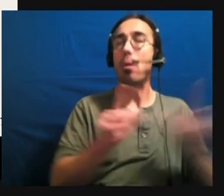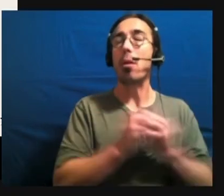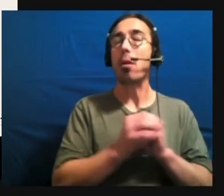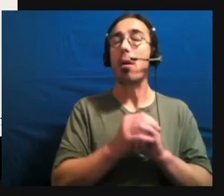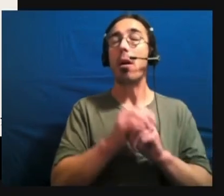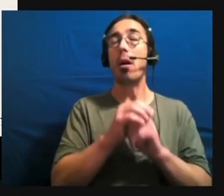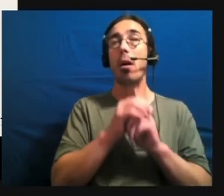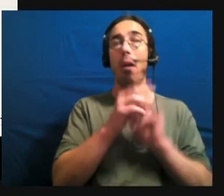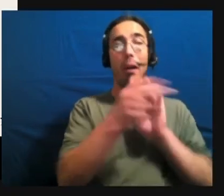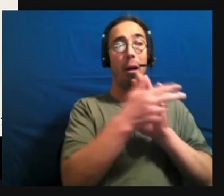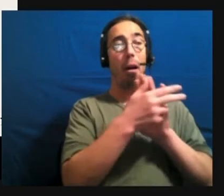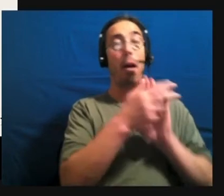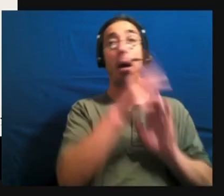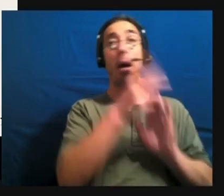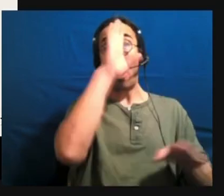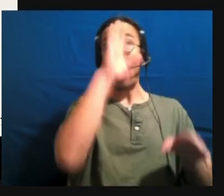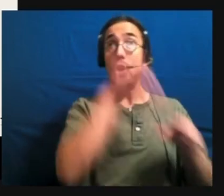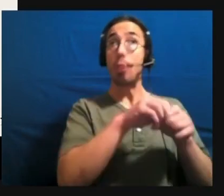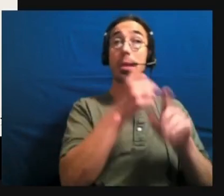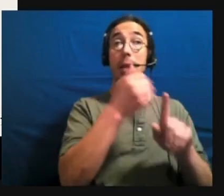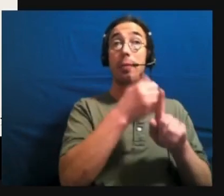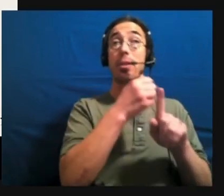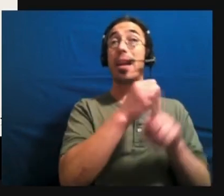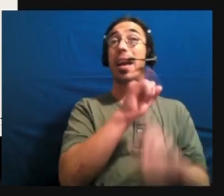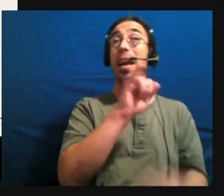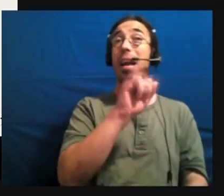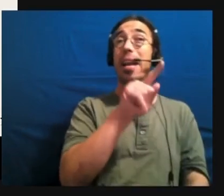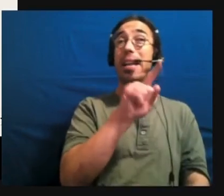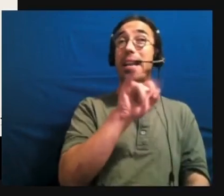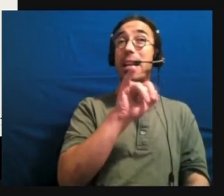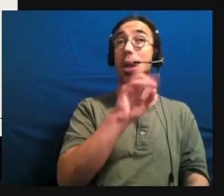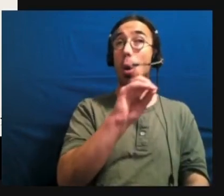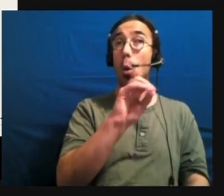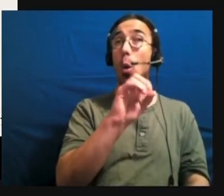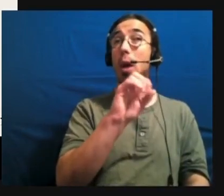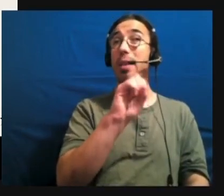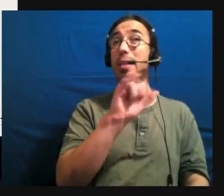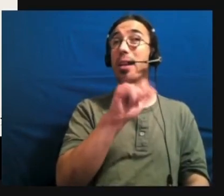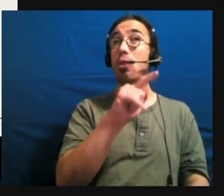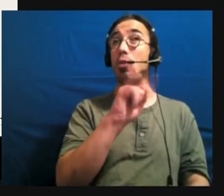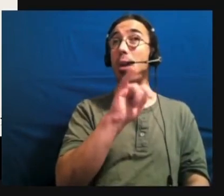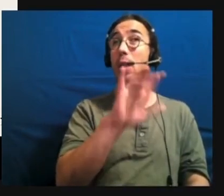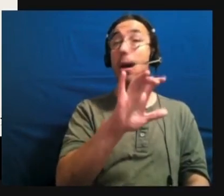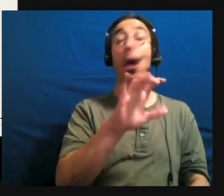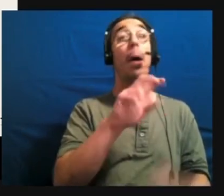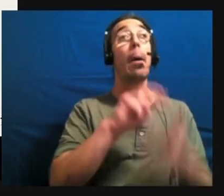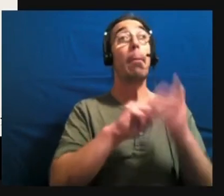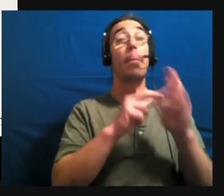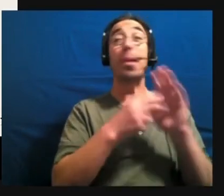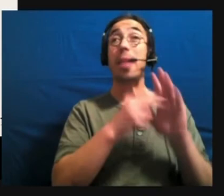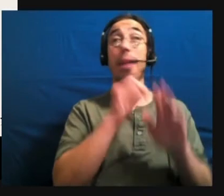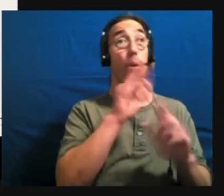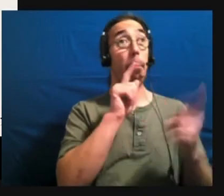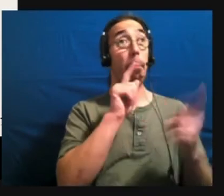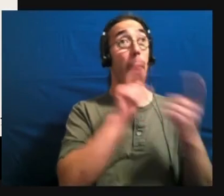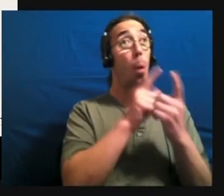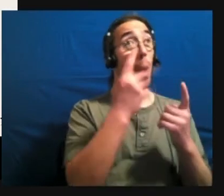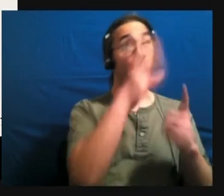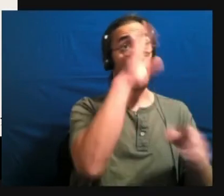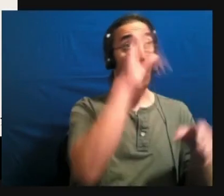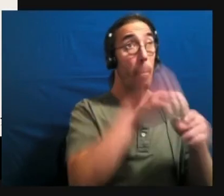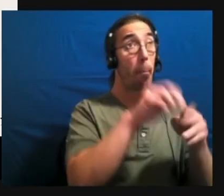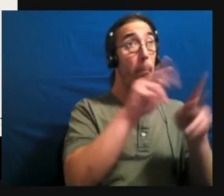So the, the saying is if you've met one autistic person, you've met one autistic person. It's really